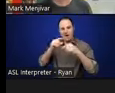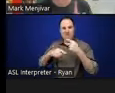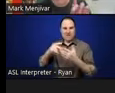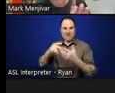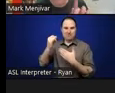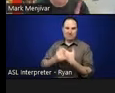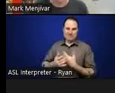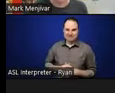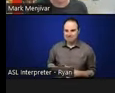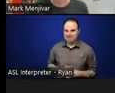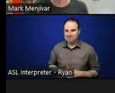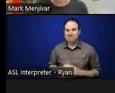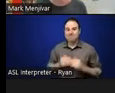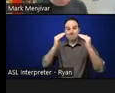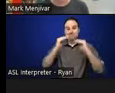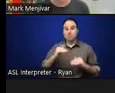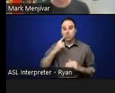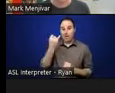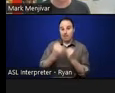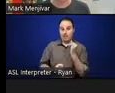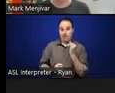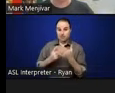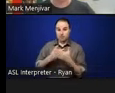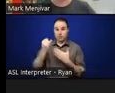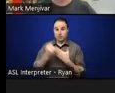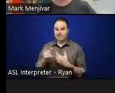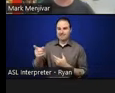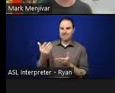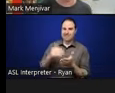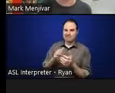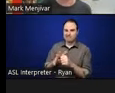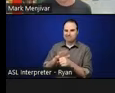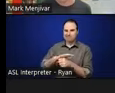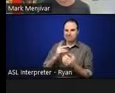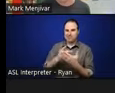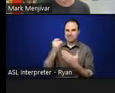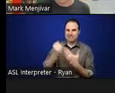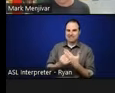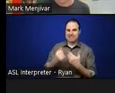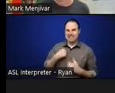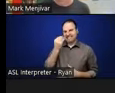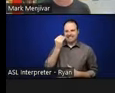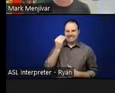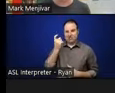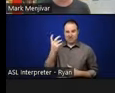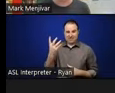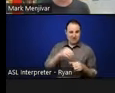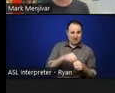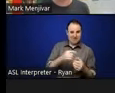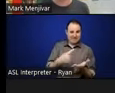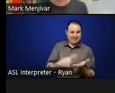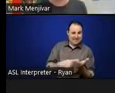I'm going to share one last project. And then we're going to go because this is actually another pandemic project. And I wasn't thinking about adding this one in. But before we go to breakouts,